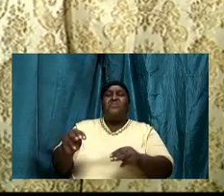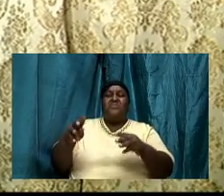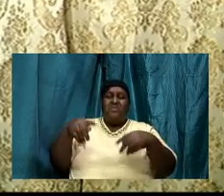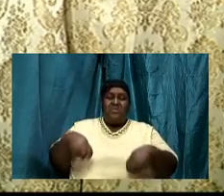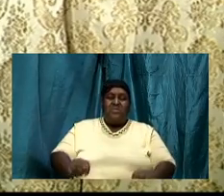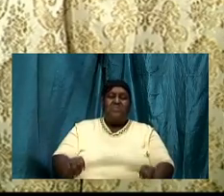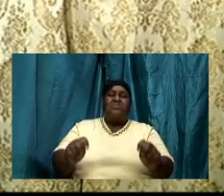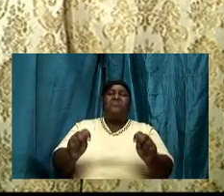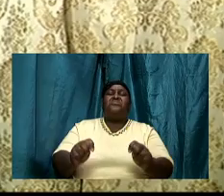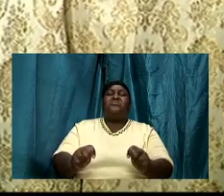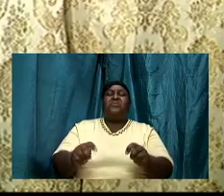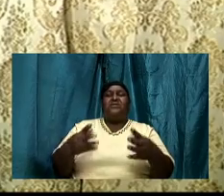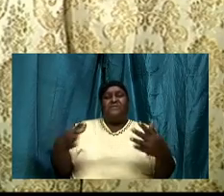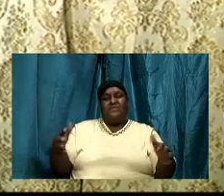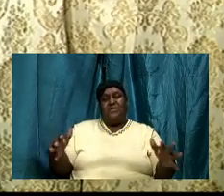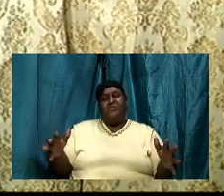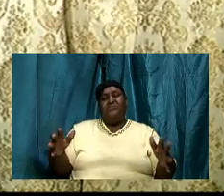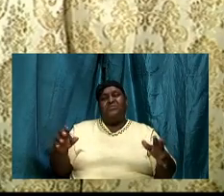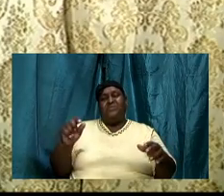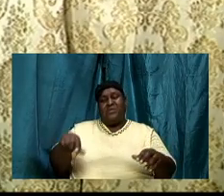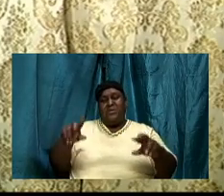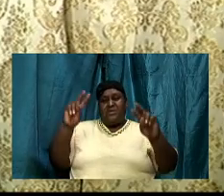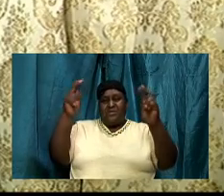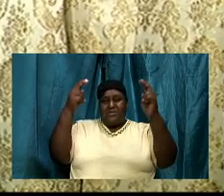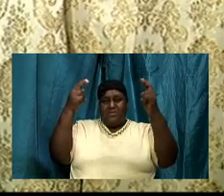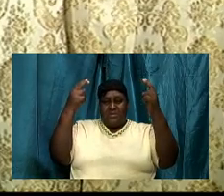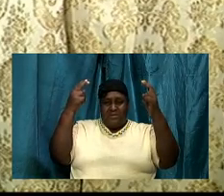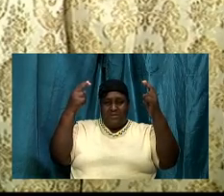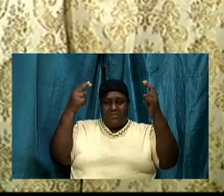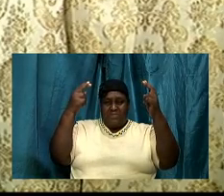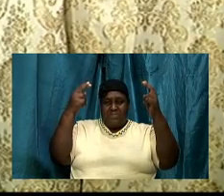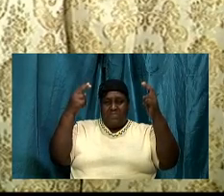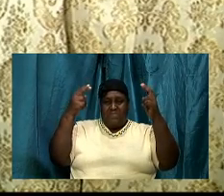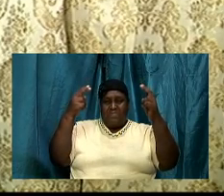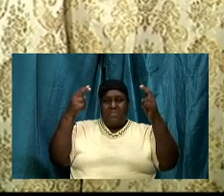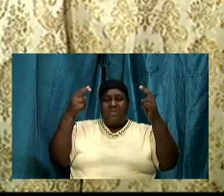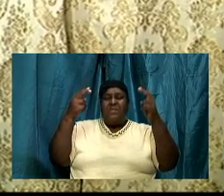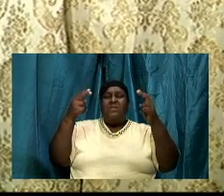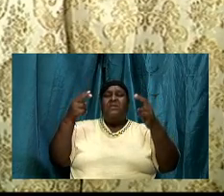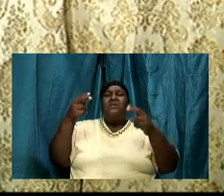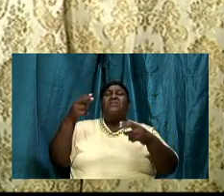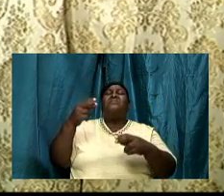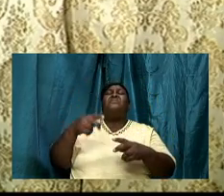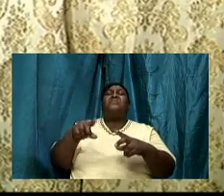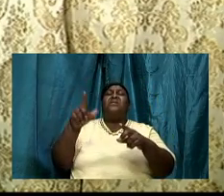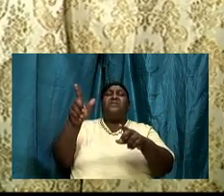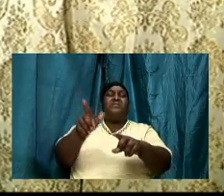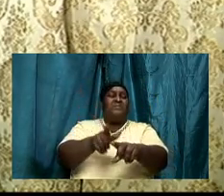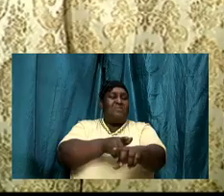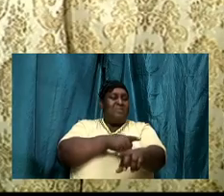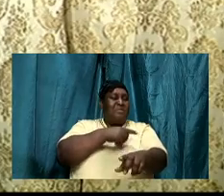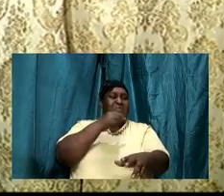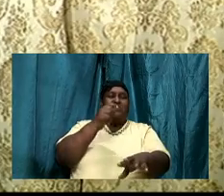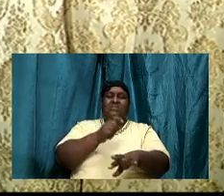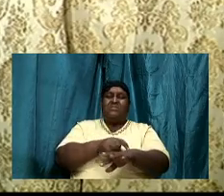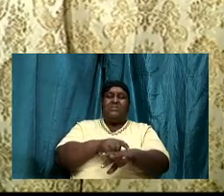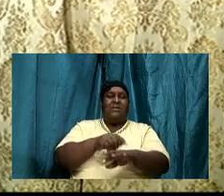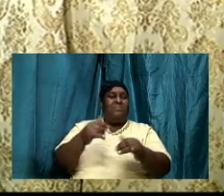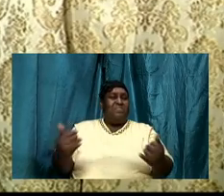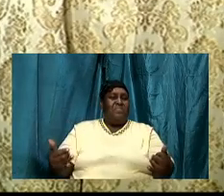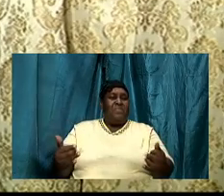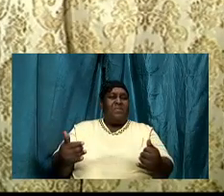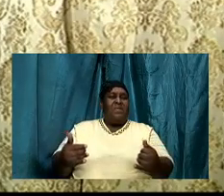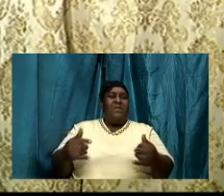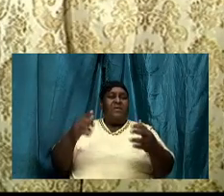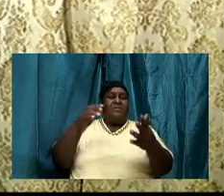to close off on the series that we have been on for a couple of weeks. Well, Walking